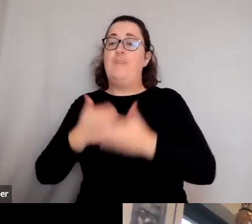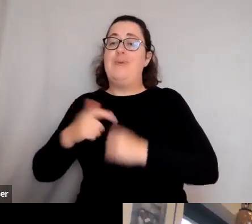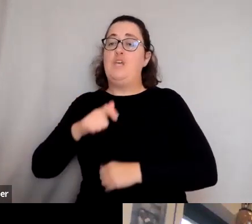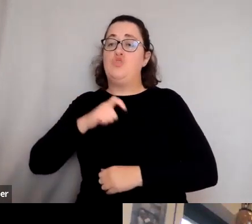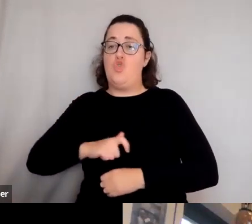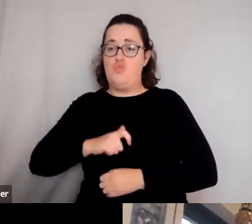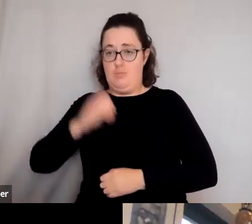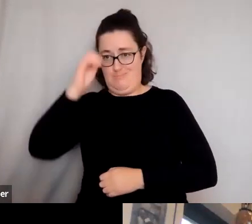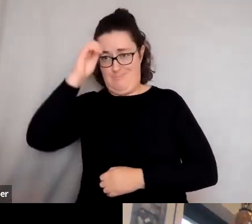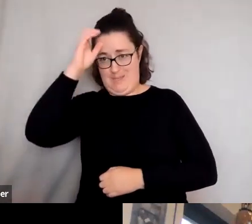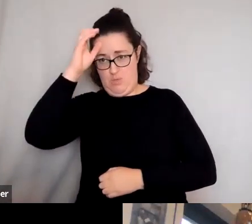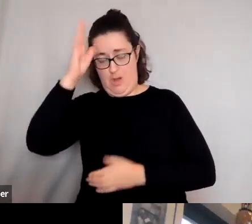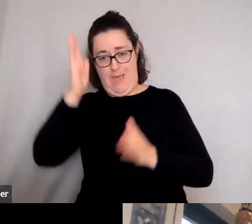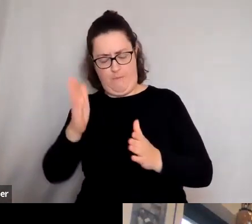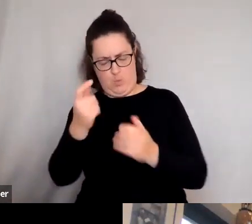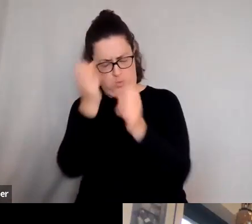um,